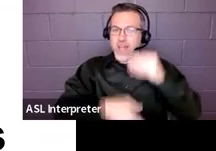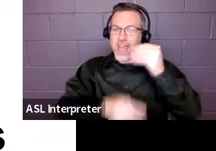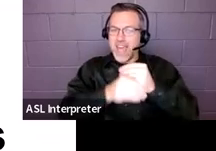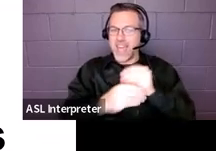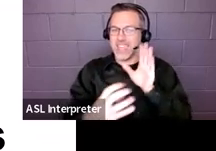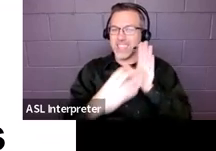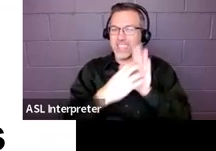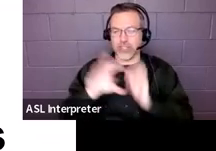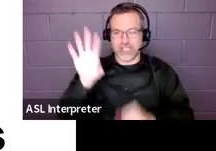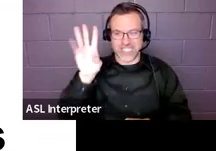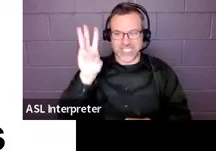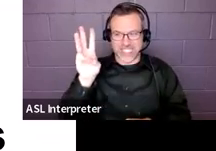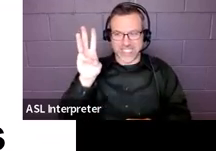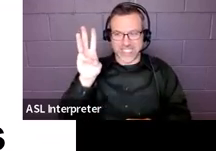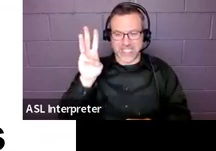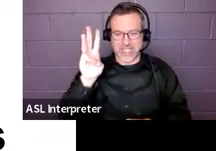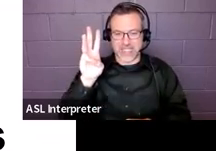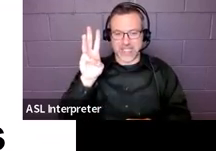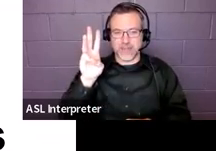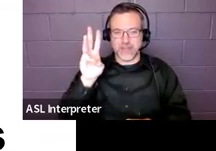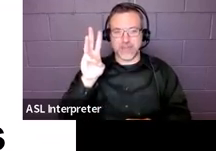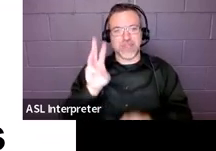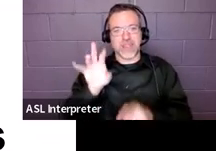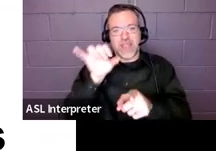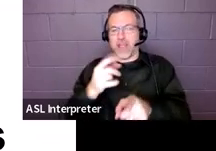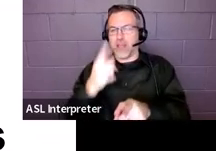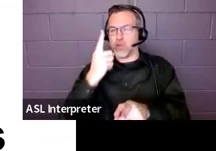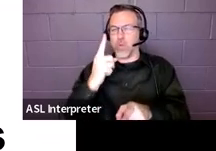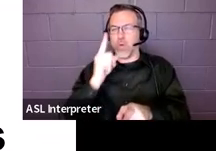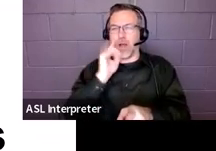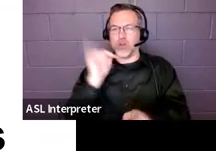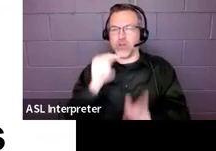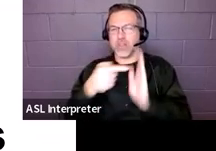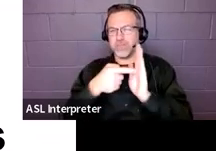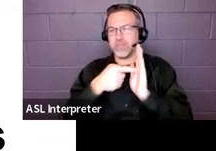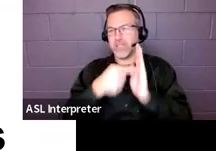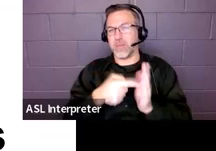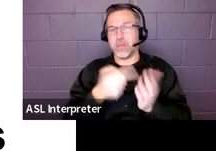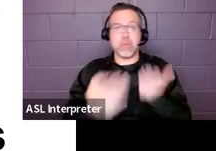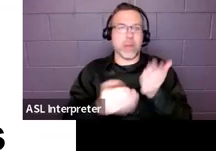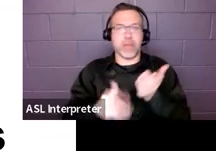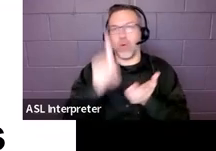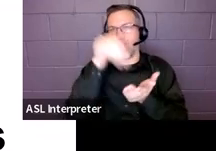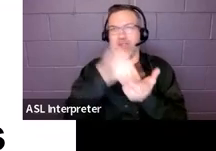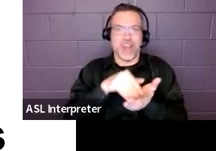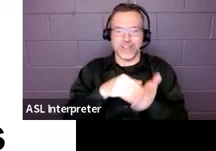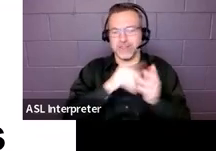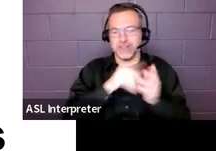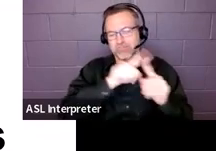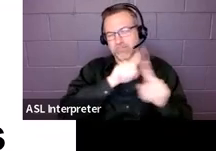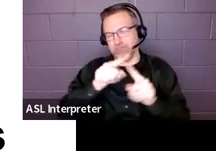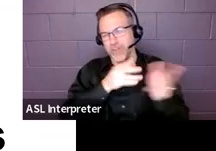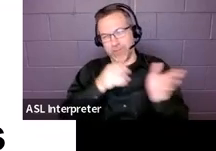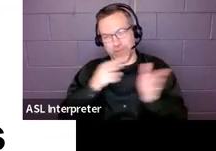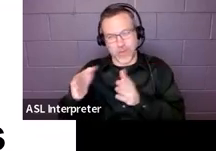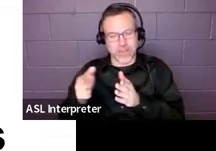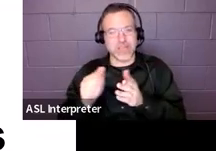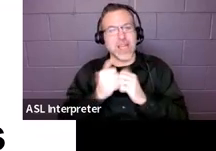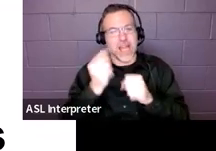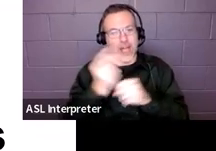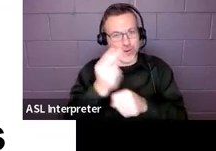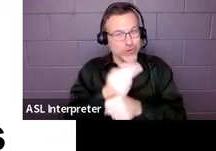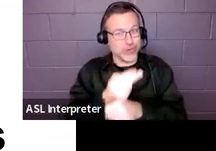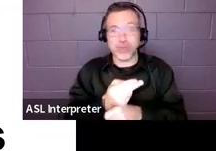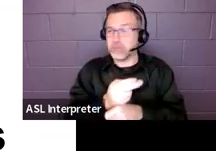This is just one compliant example of how to do that. There's probably a thousand others resources that you guys are using in the field, and that's